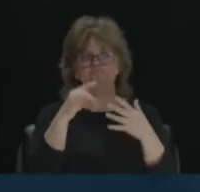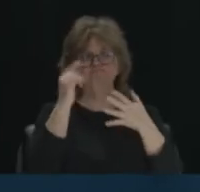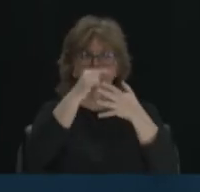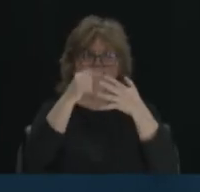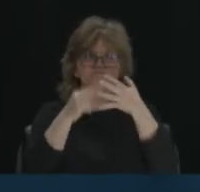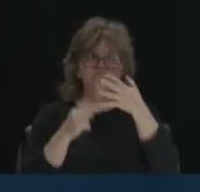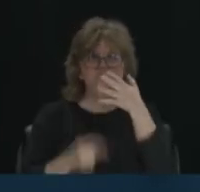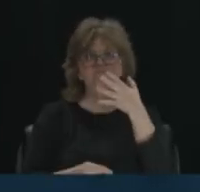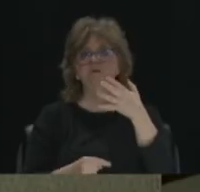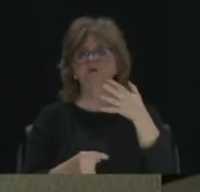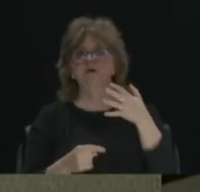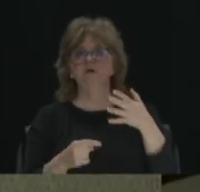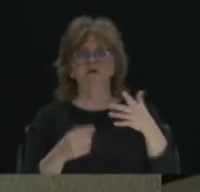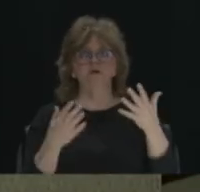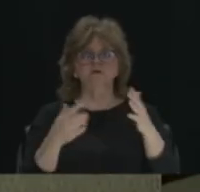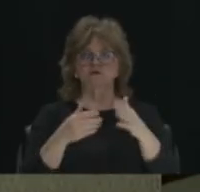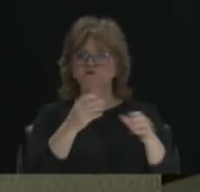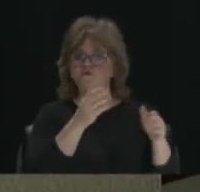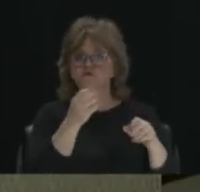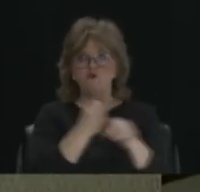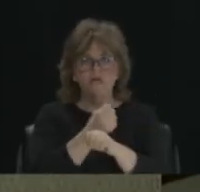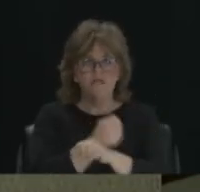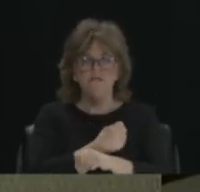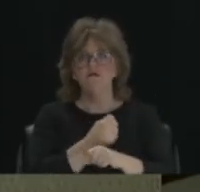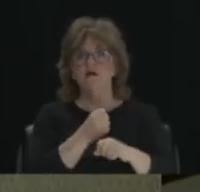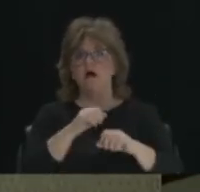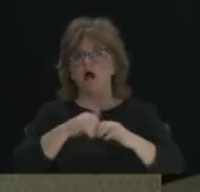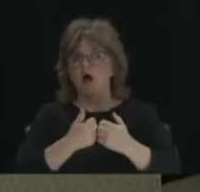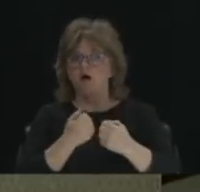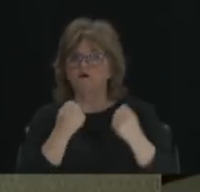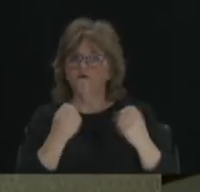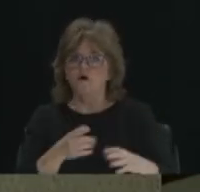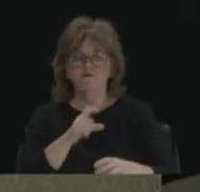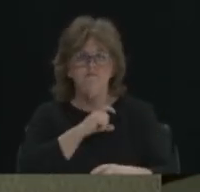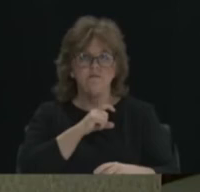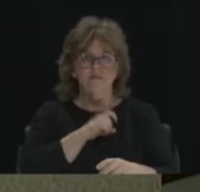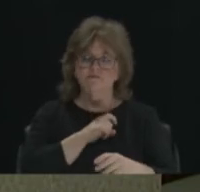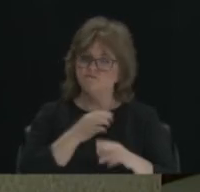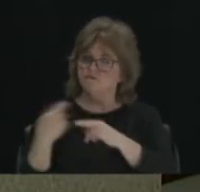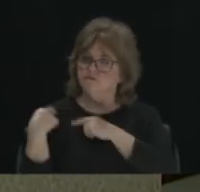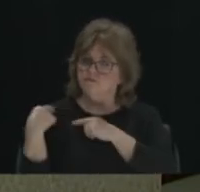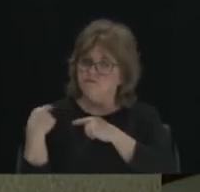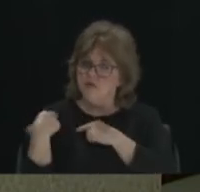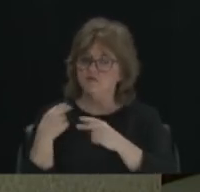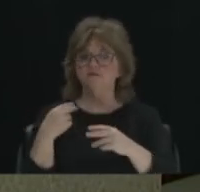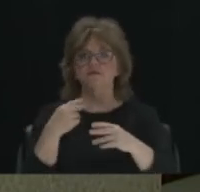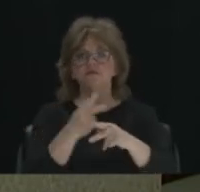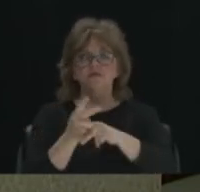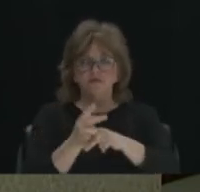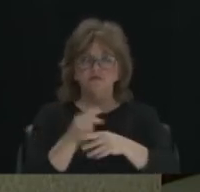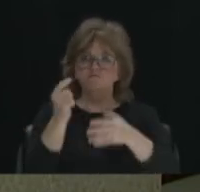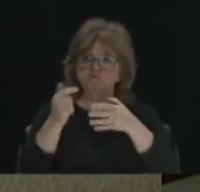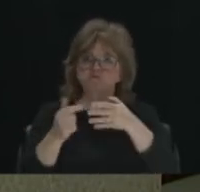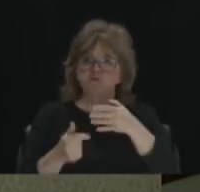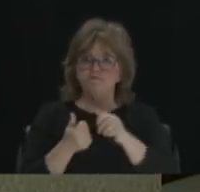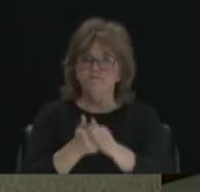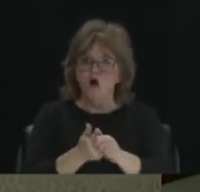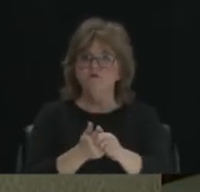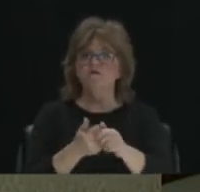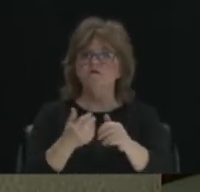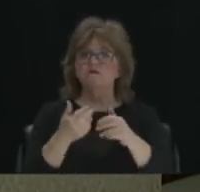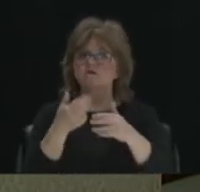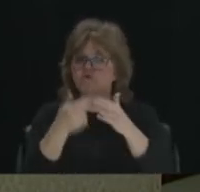reform and police accountability. Working with 21, 22 different law enforcement agencies throughout Montgomery County, Ohio. So